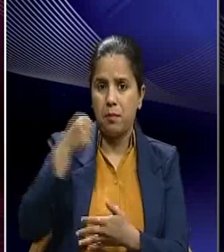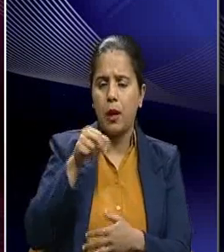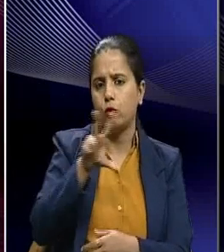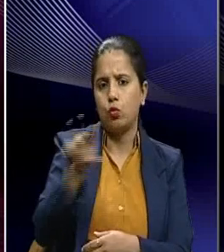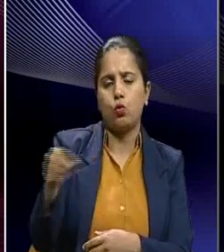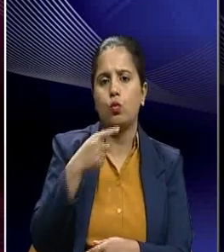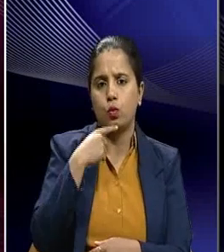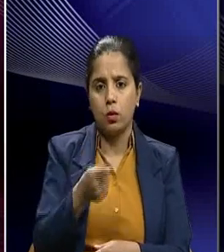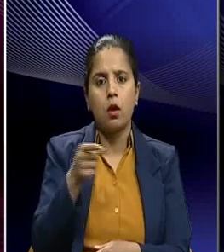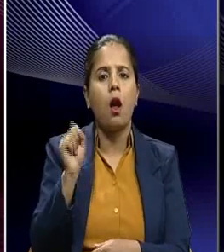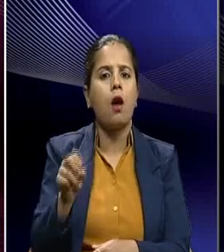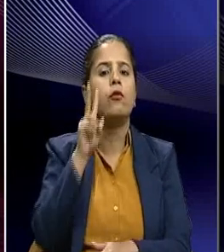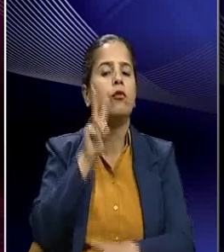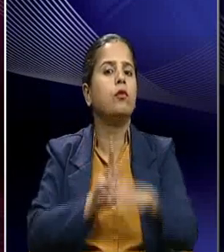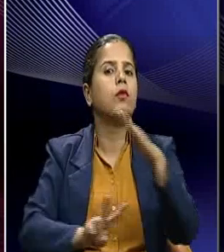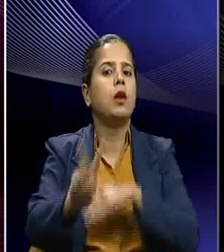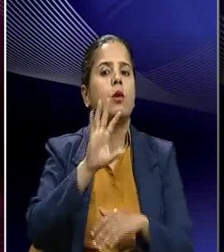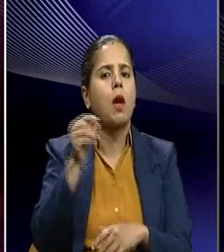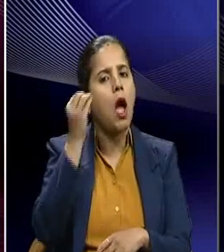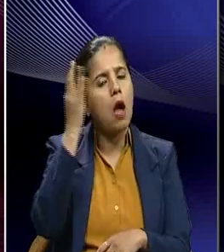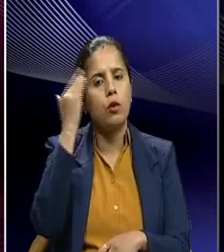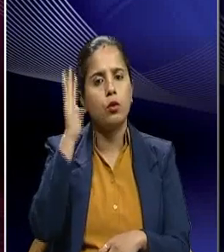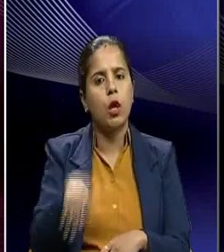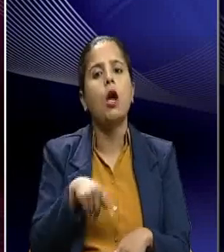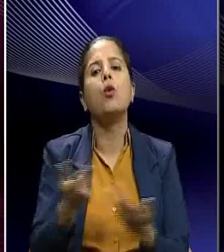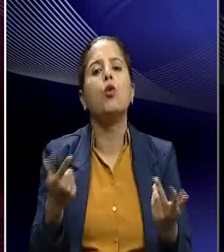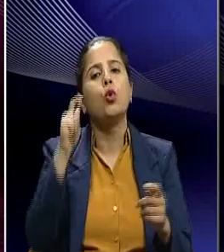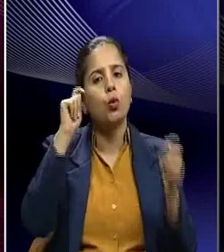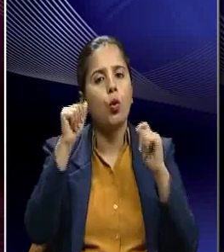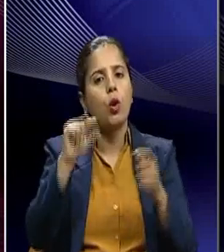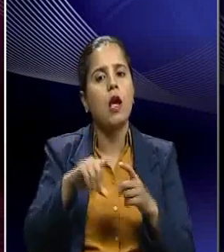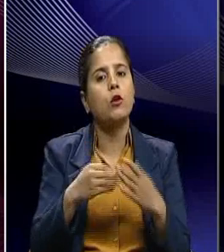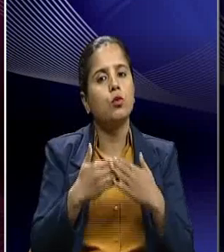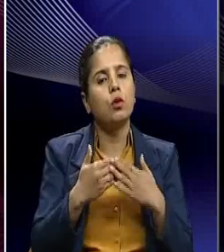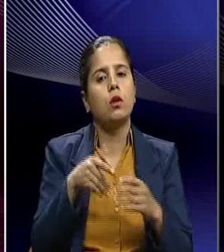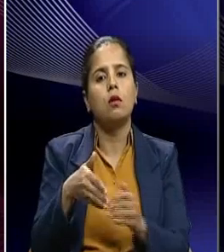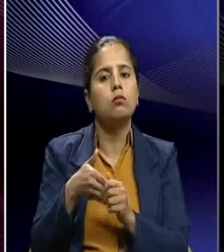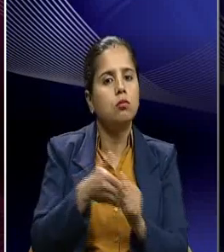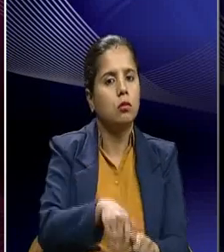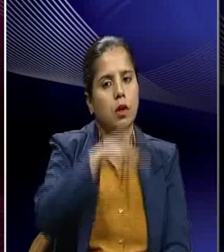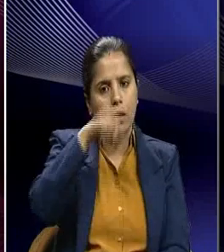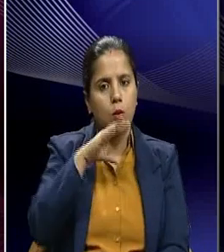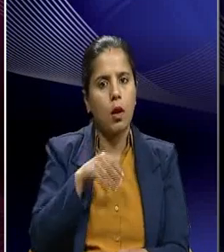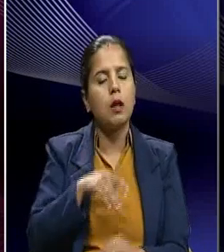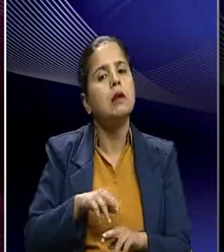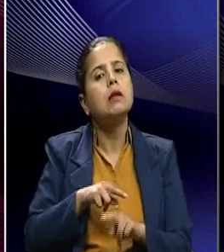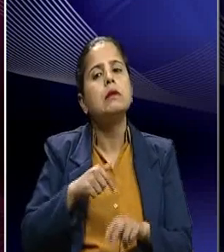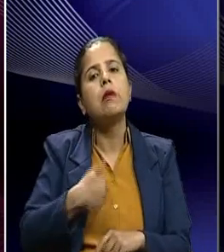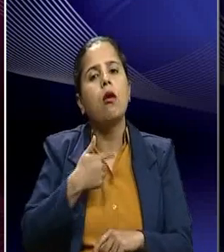point of view he was a visionary and aware of the role of education in leading India towards self-sufficiency.